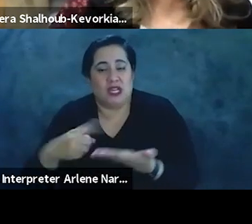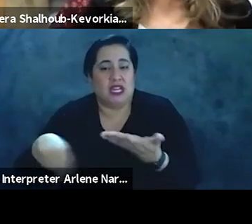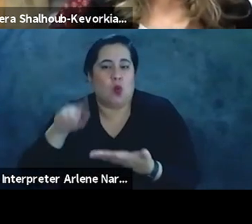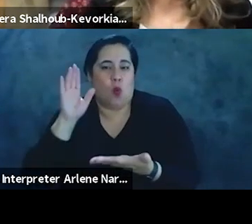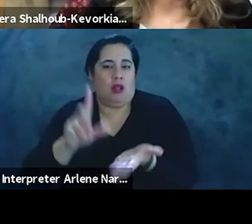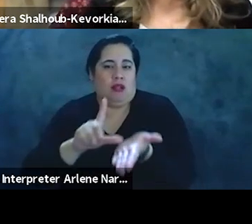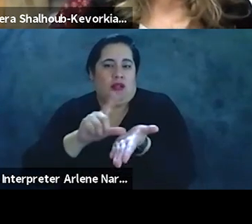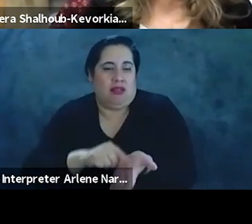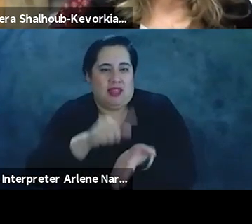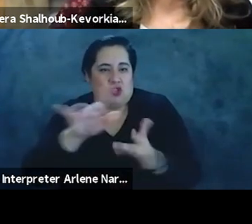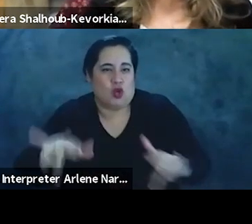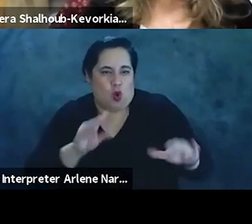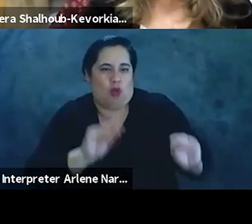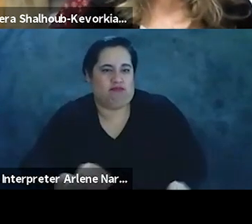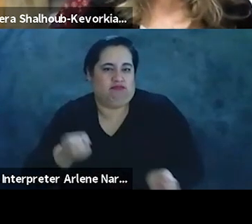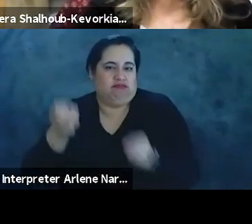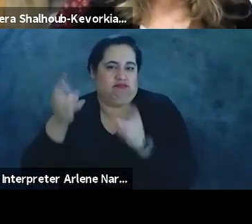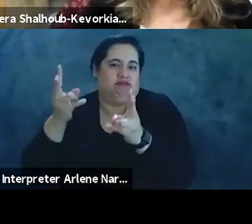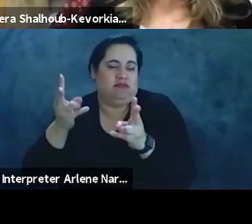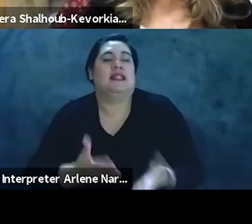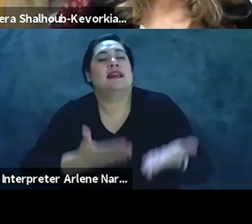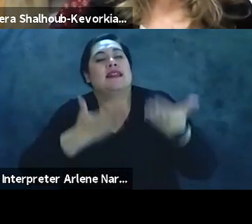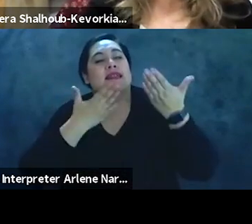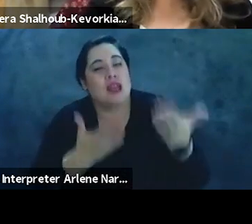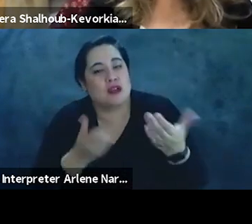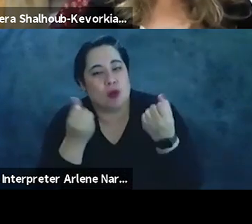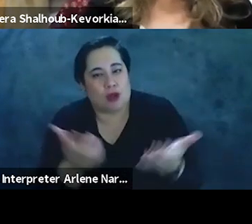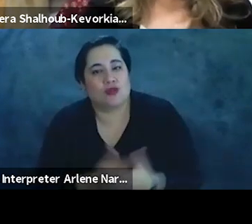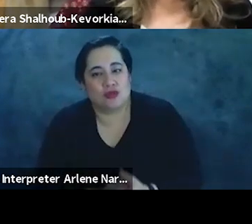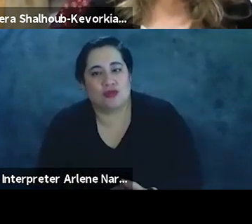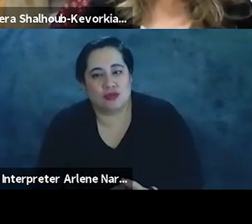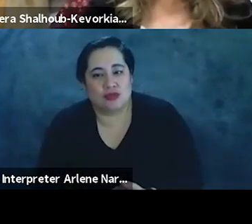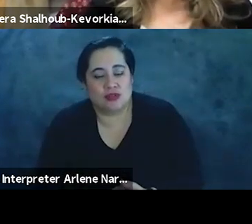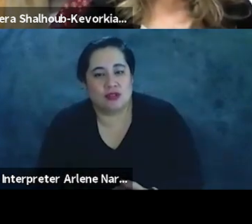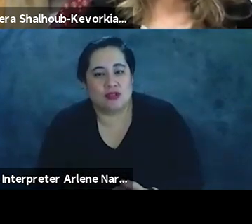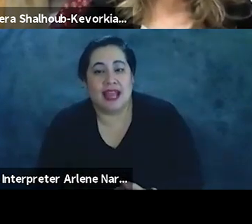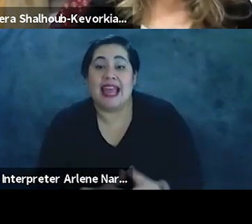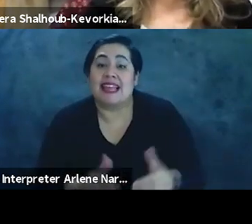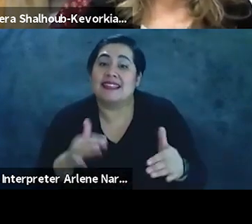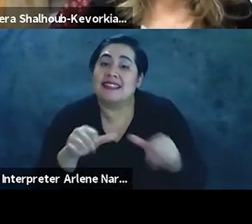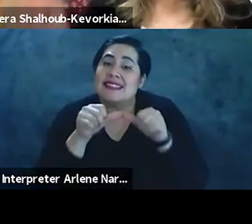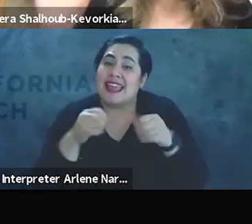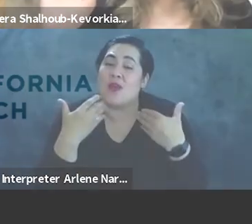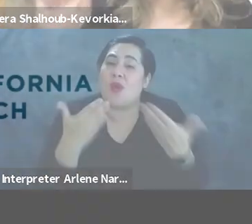publishing this recording uh to begin you thank thank you so very much and stay well and healthy everybody thank you